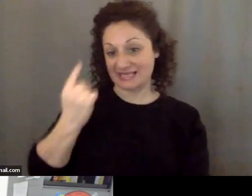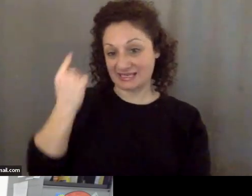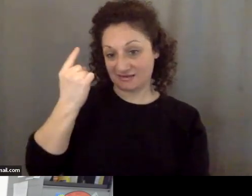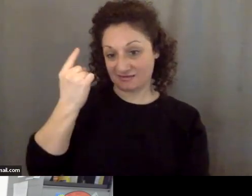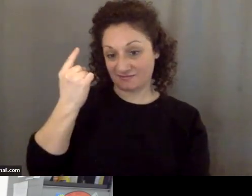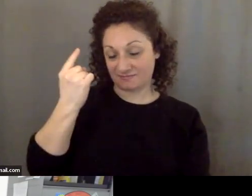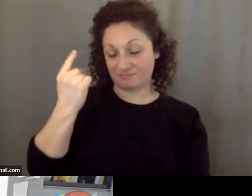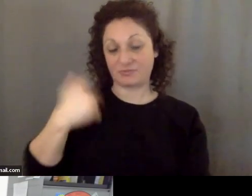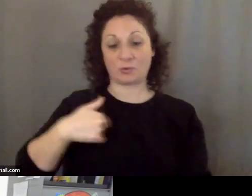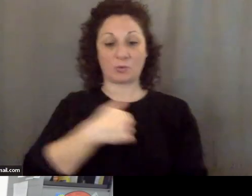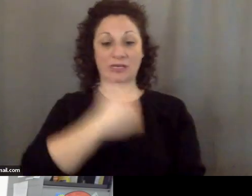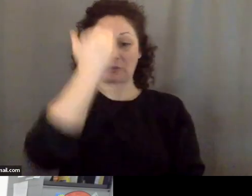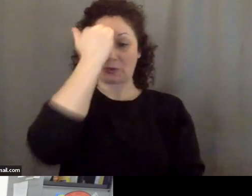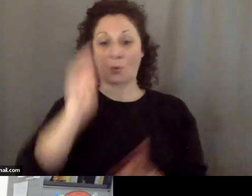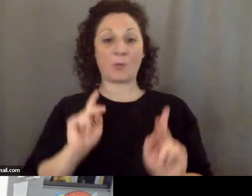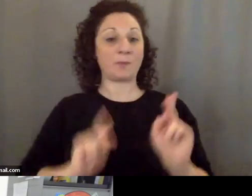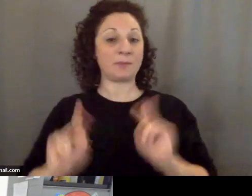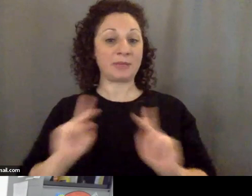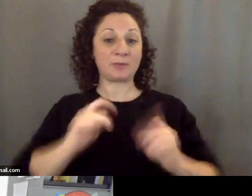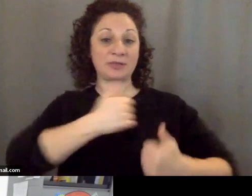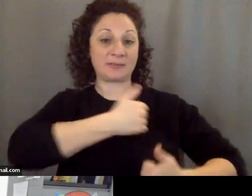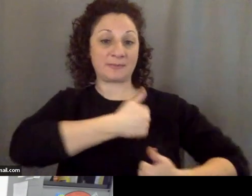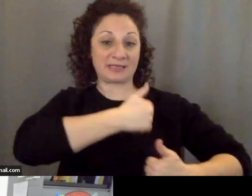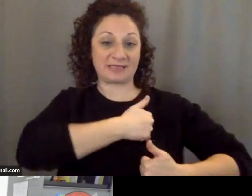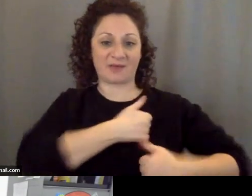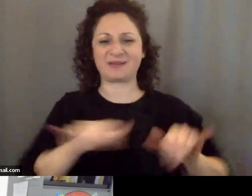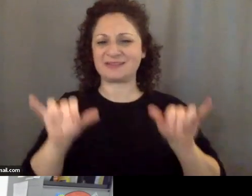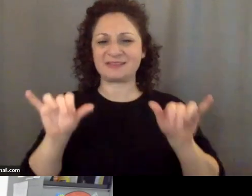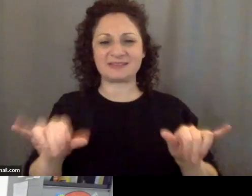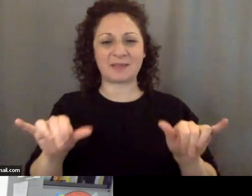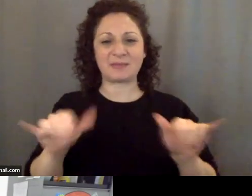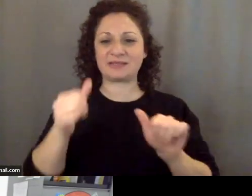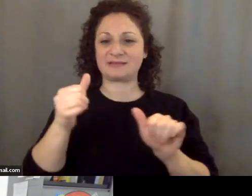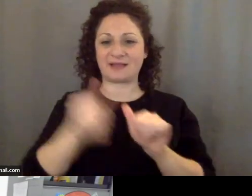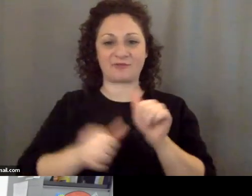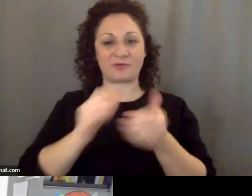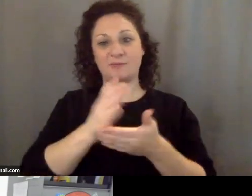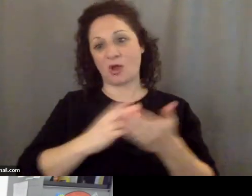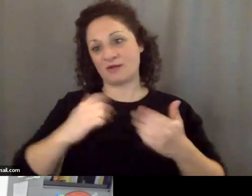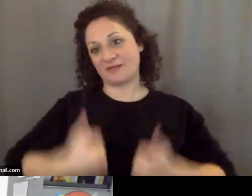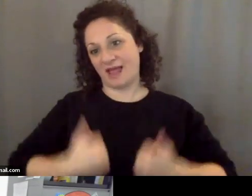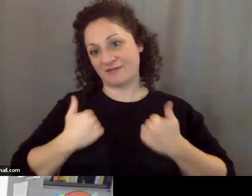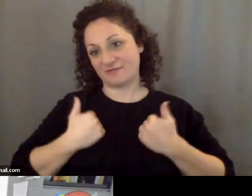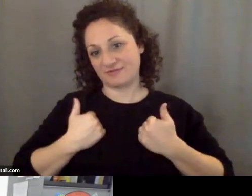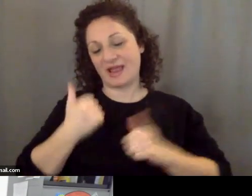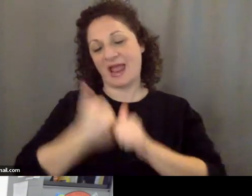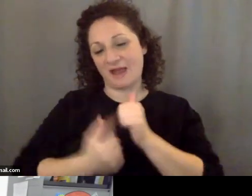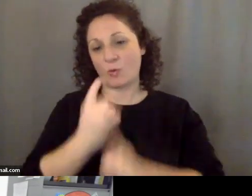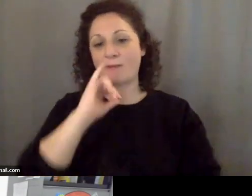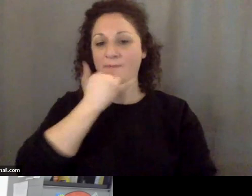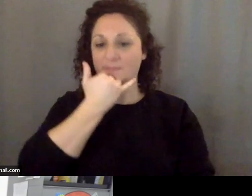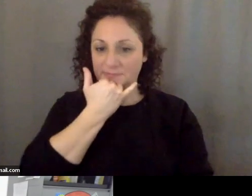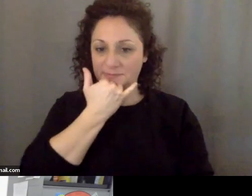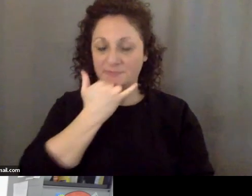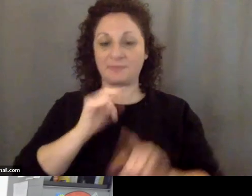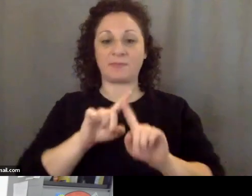that people in the military, like people in every other part of, every part of life, make mistakes. In the case of the